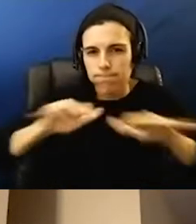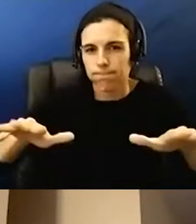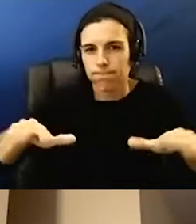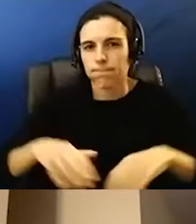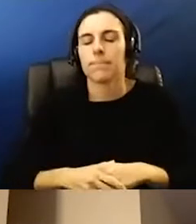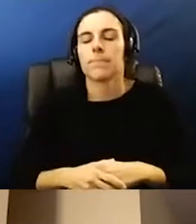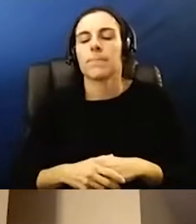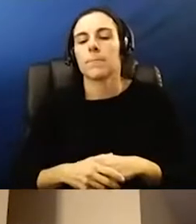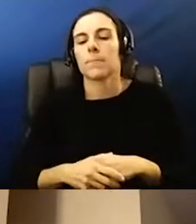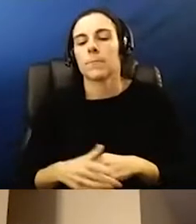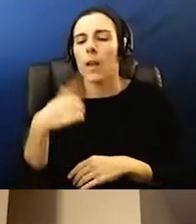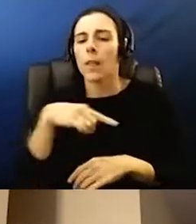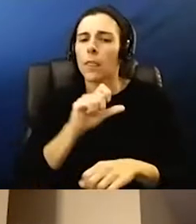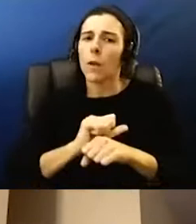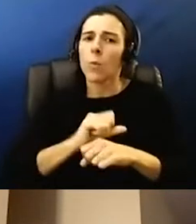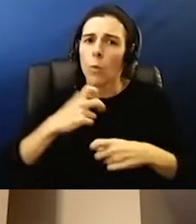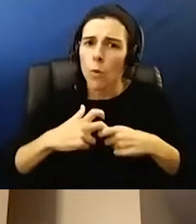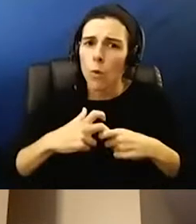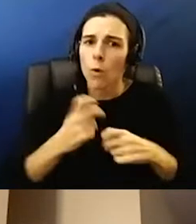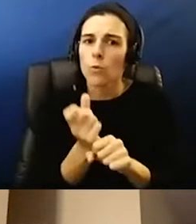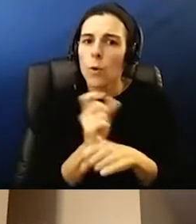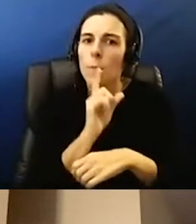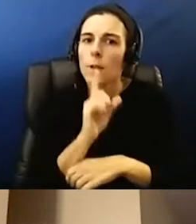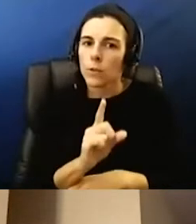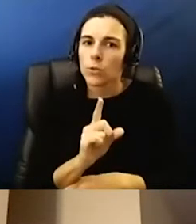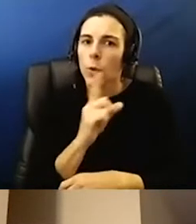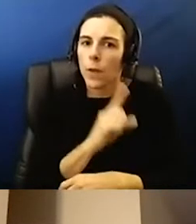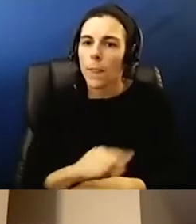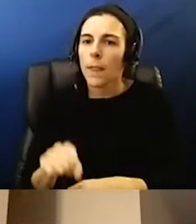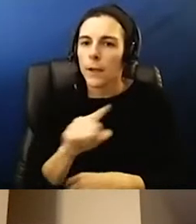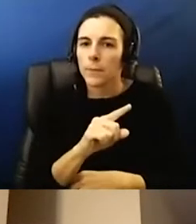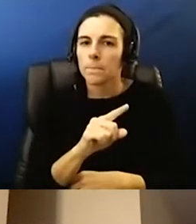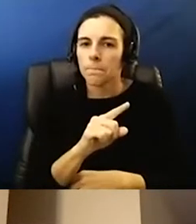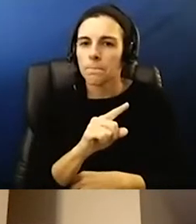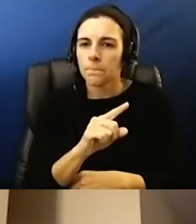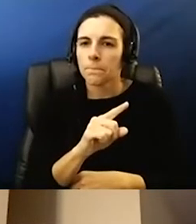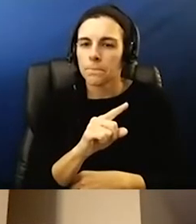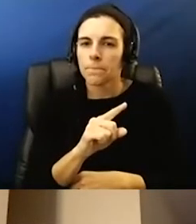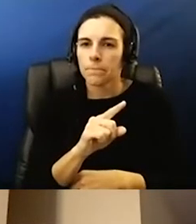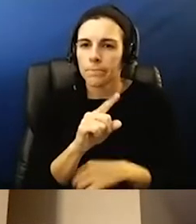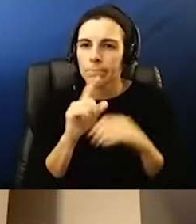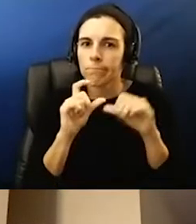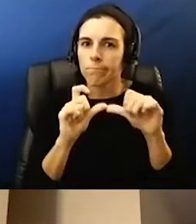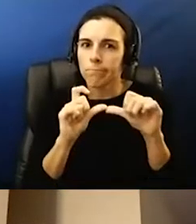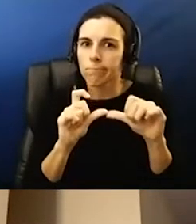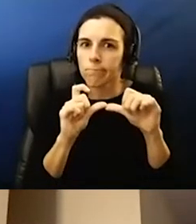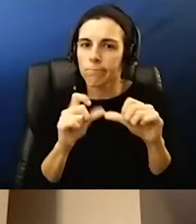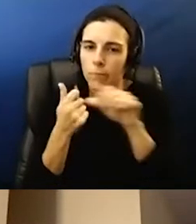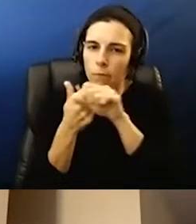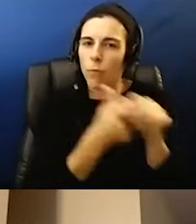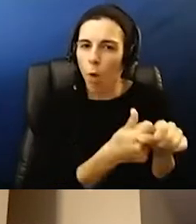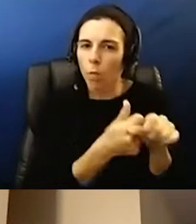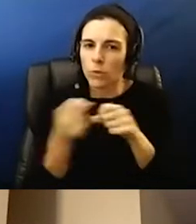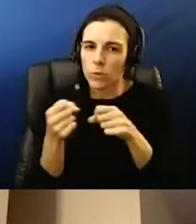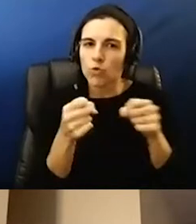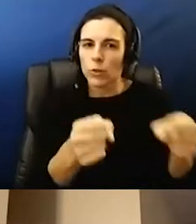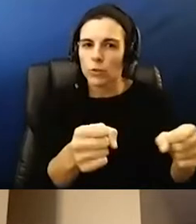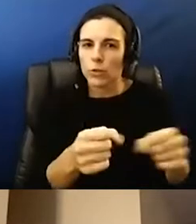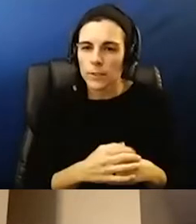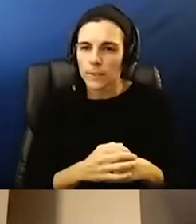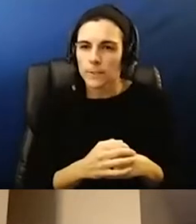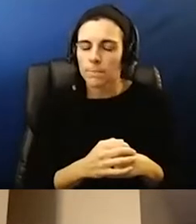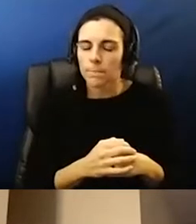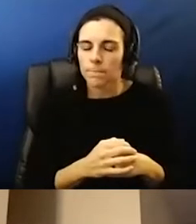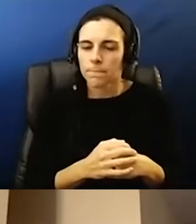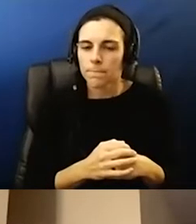And they work really hard to make sure that they are keeping with those mitigation strategies. And so